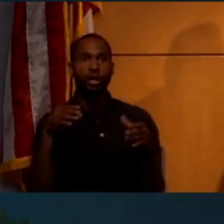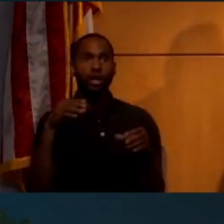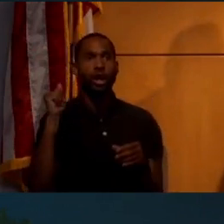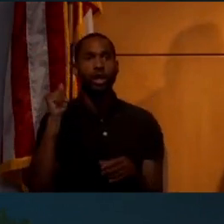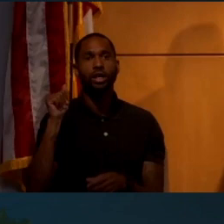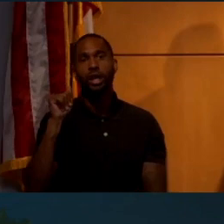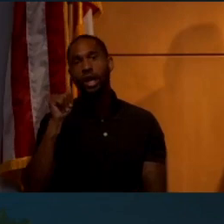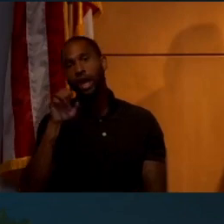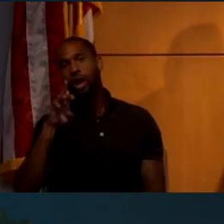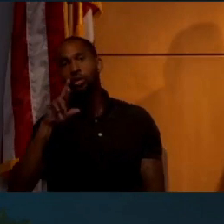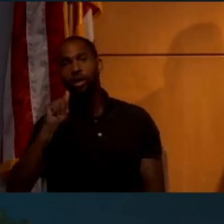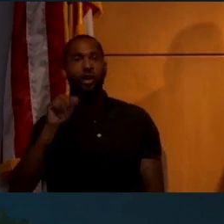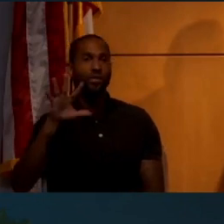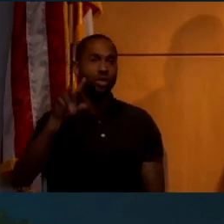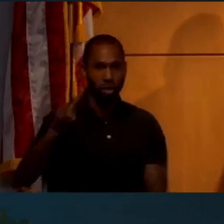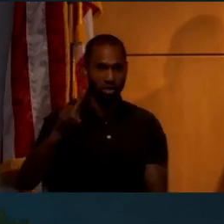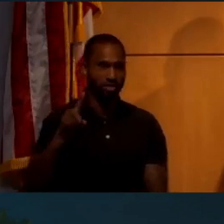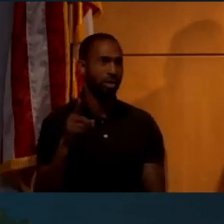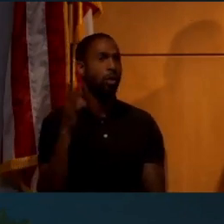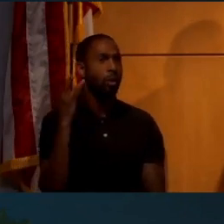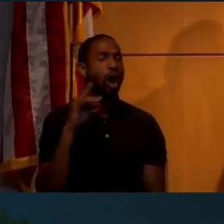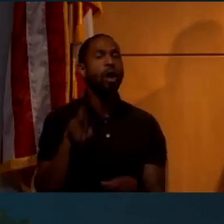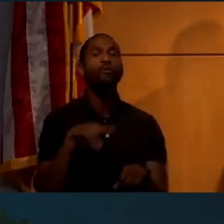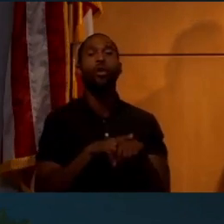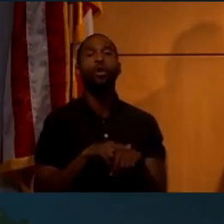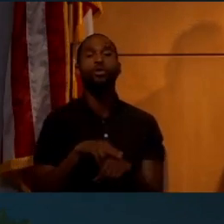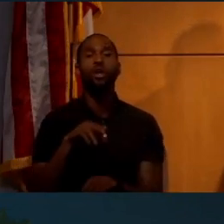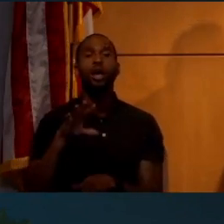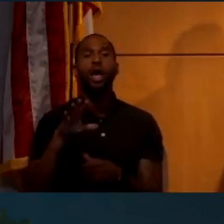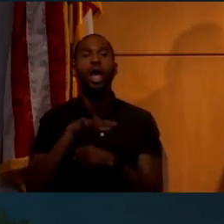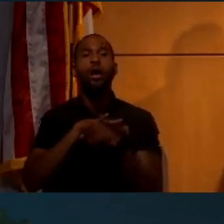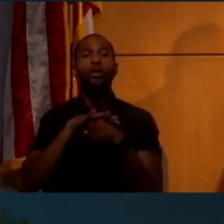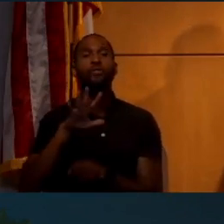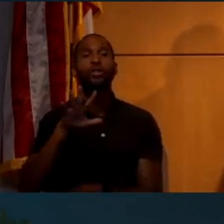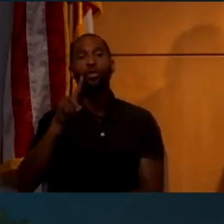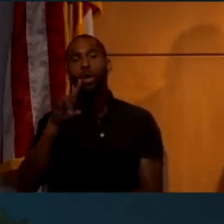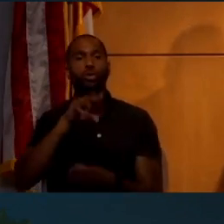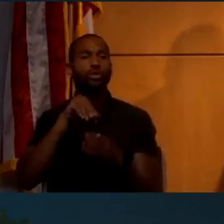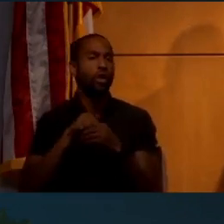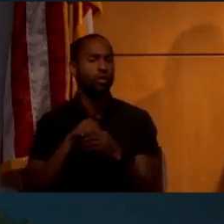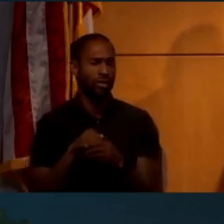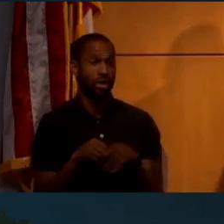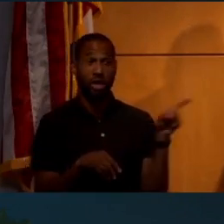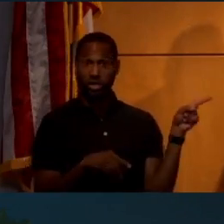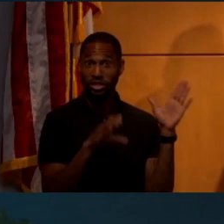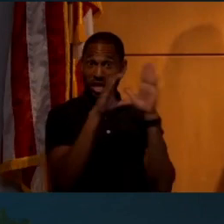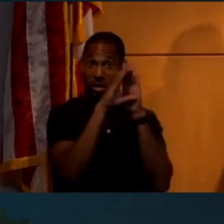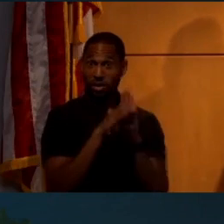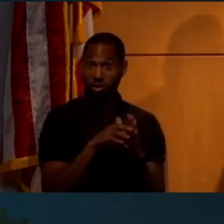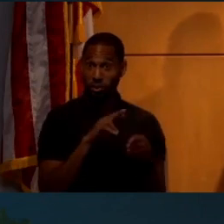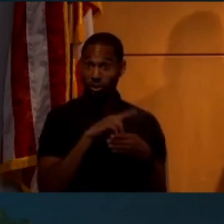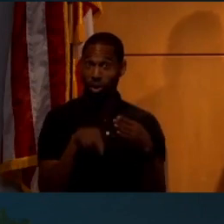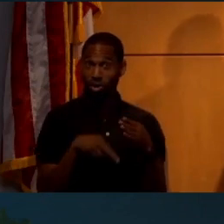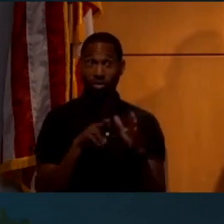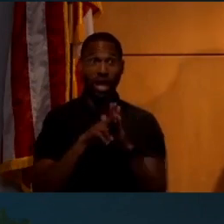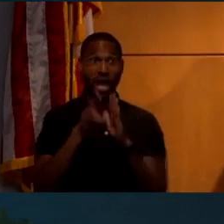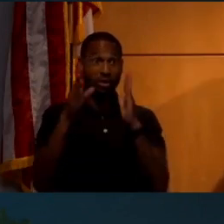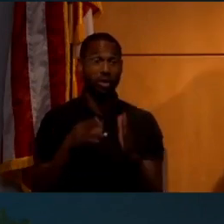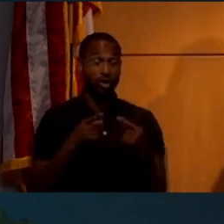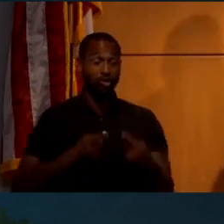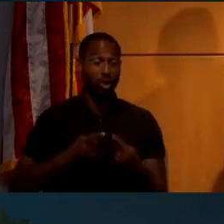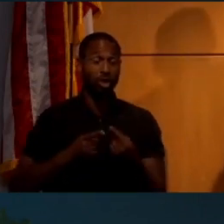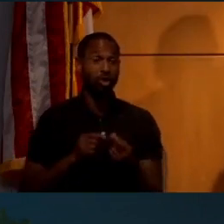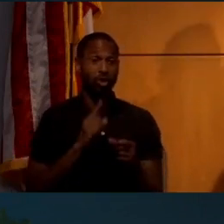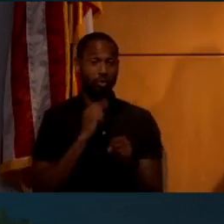where they shot this. Because of course, Area 51 had Could questionable images simply be the result of astronauts struggling to plant the